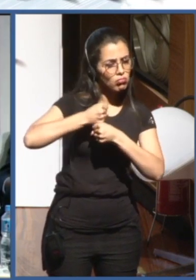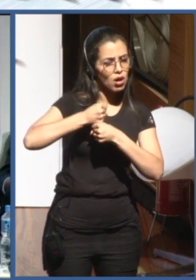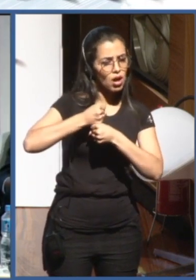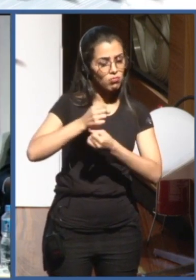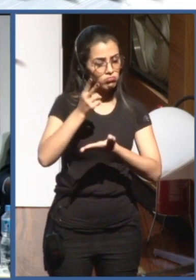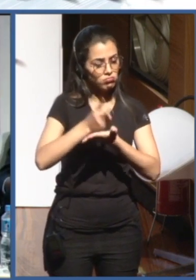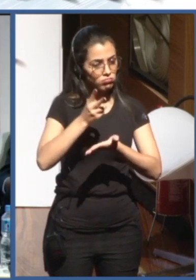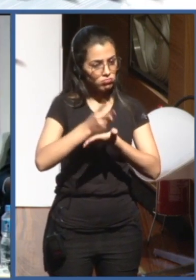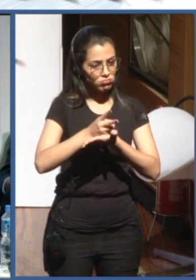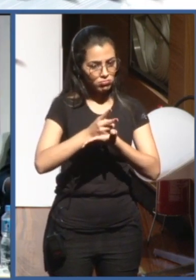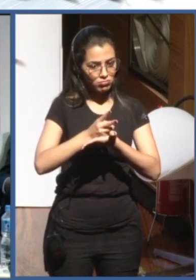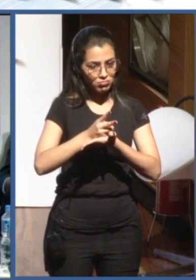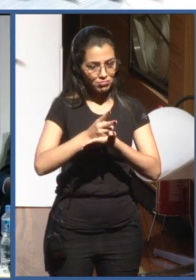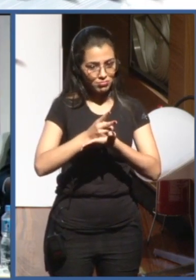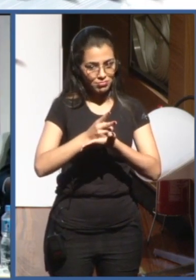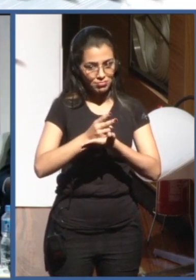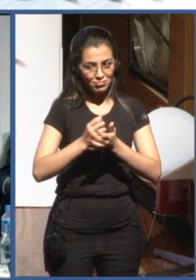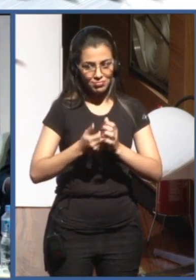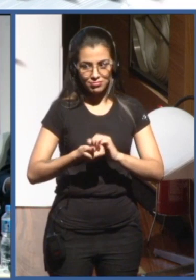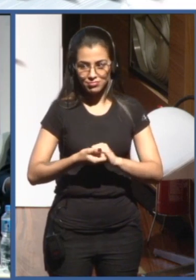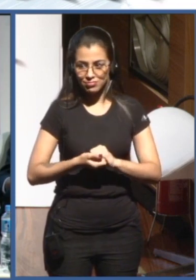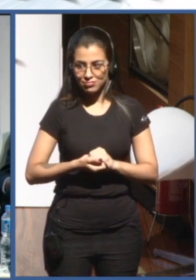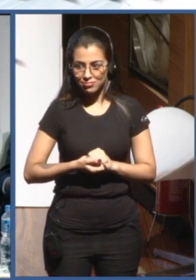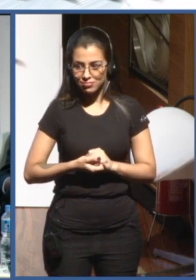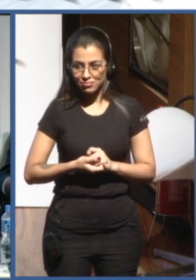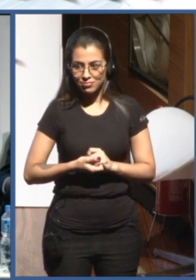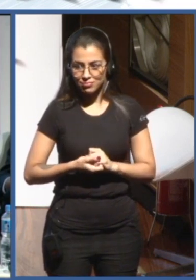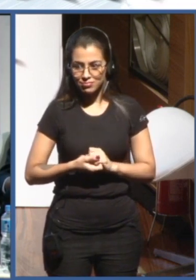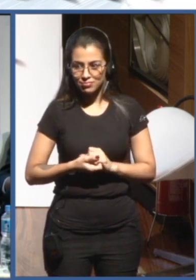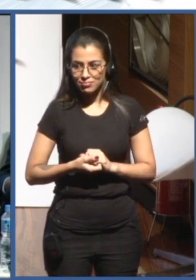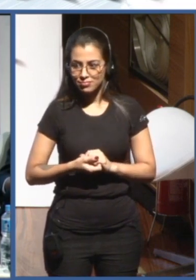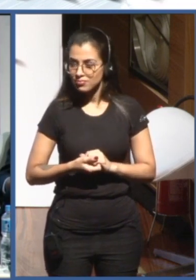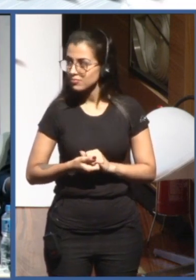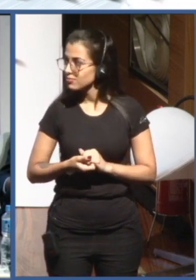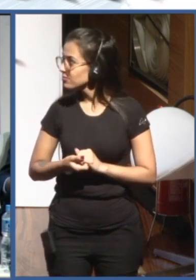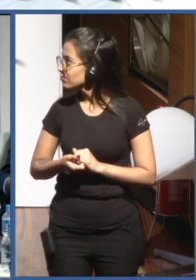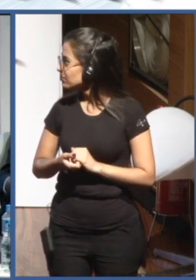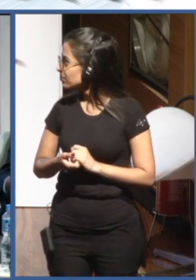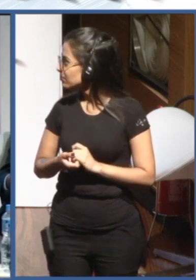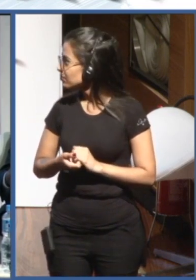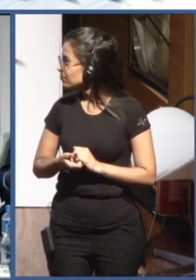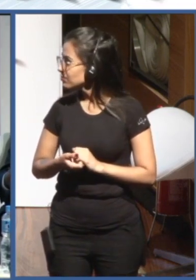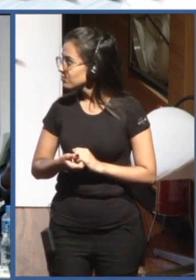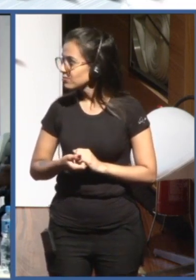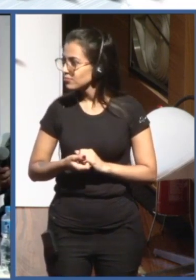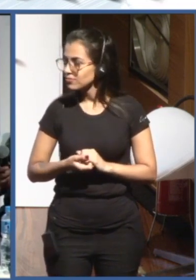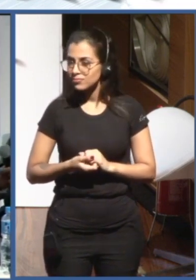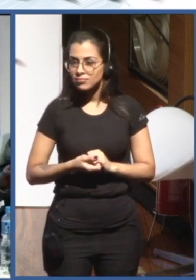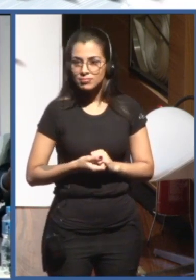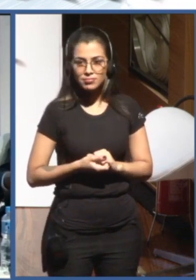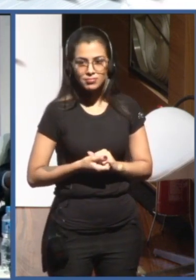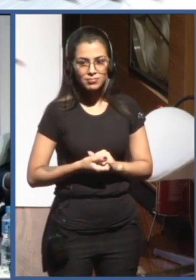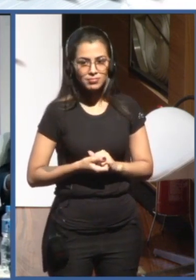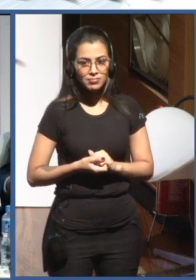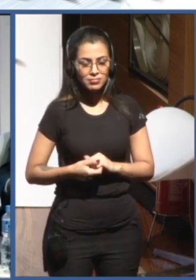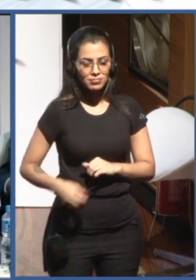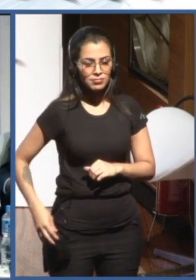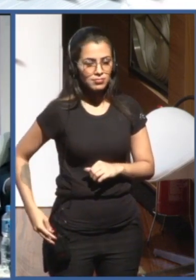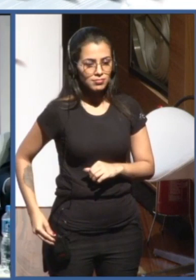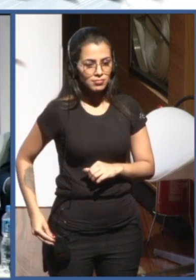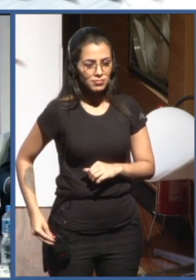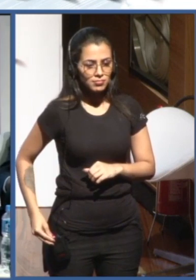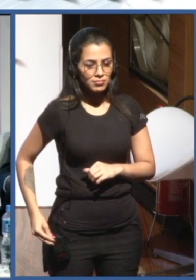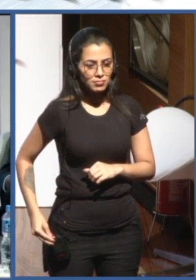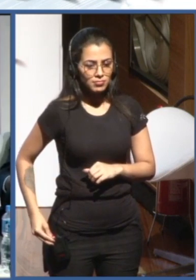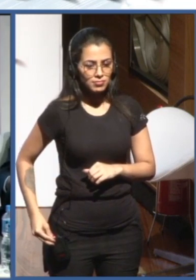Yeah, microphone. Oh, sorry. But in partnership with 35 UN agencies,